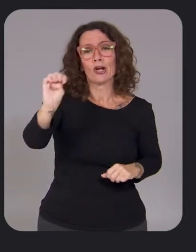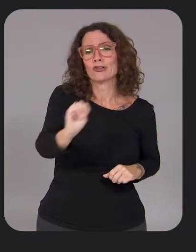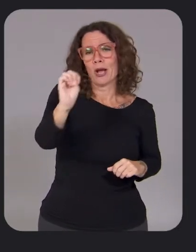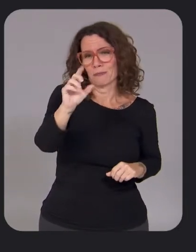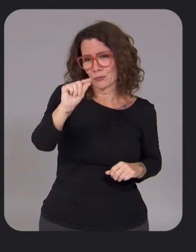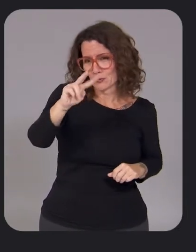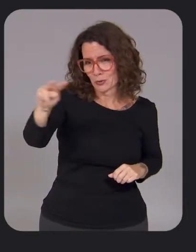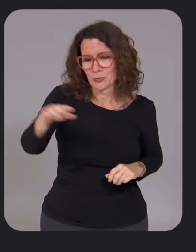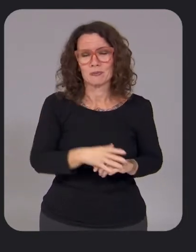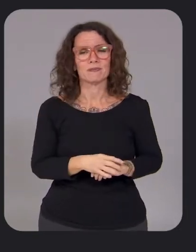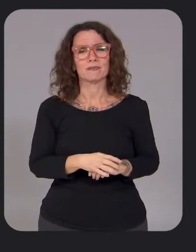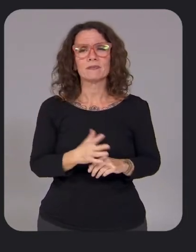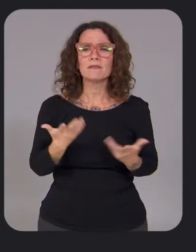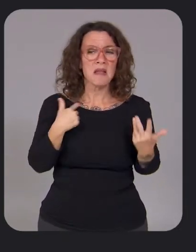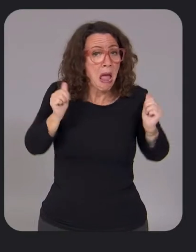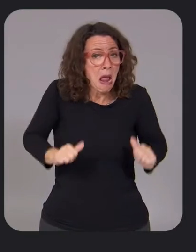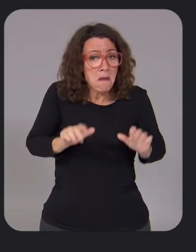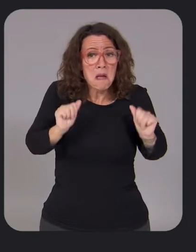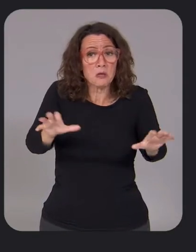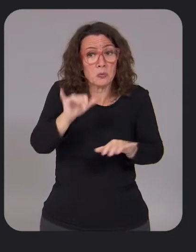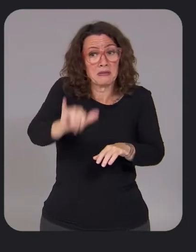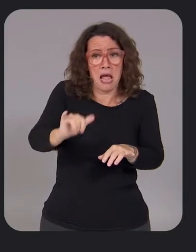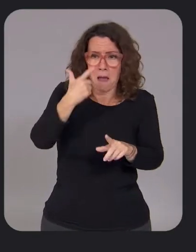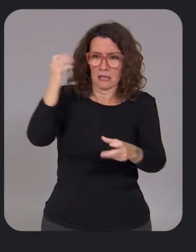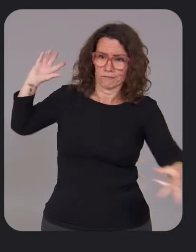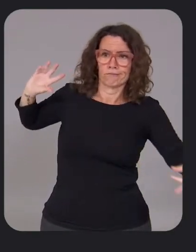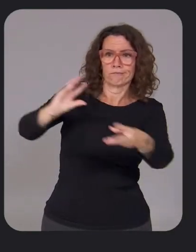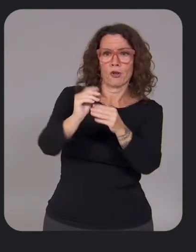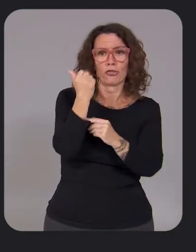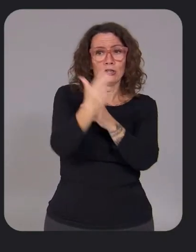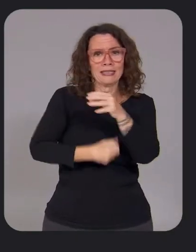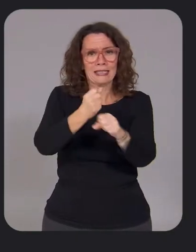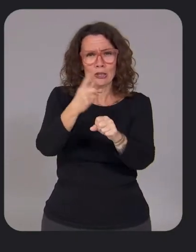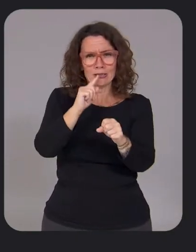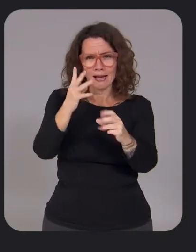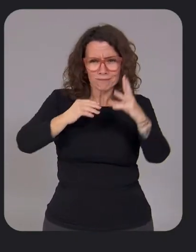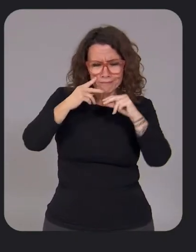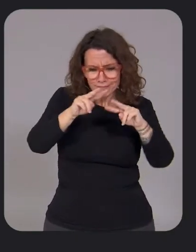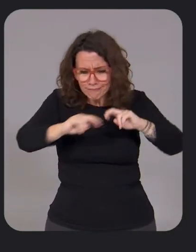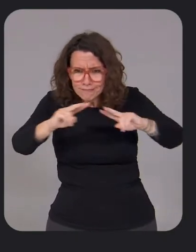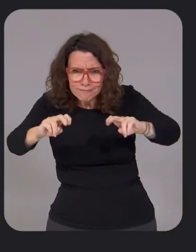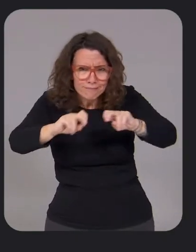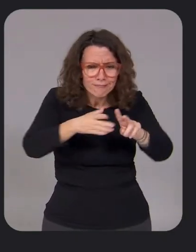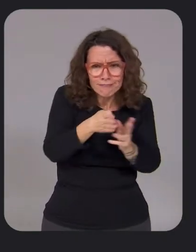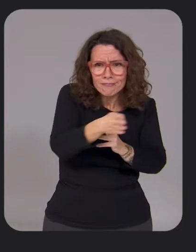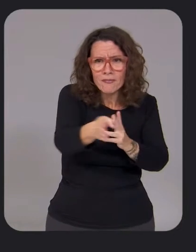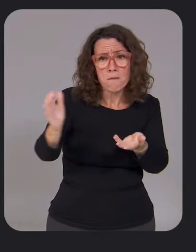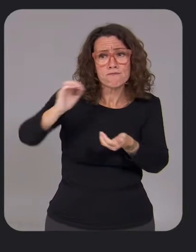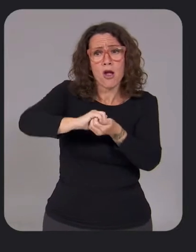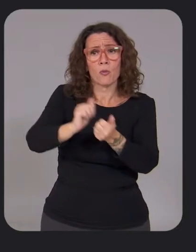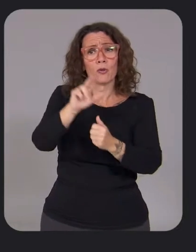We're able to do this thanks to 13 years worth of routing expertise and by partnering with the US Department of Energy's National